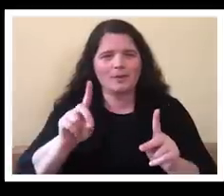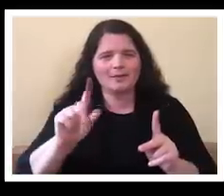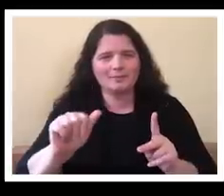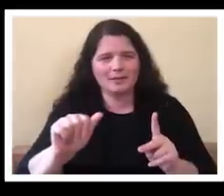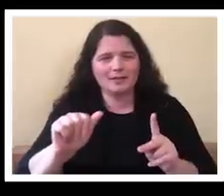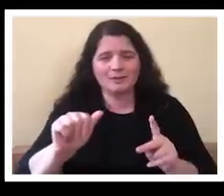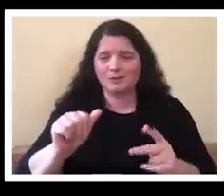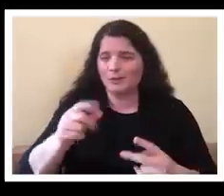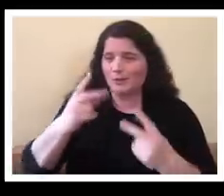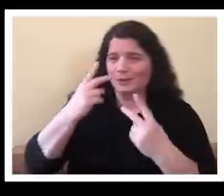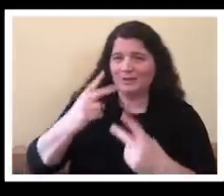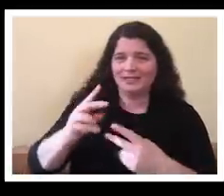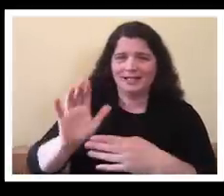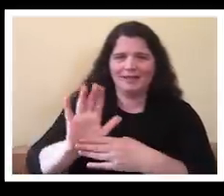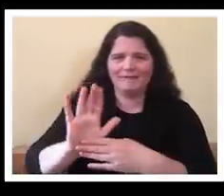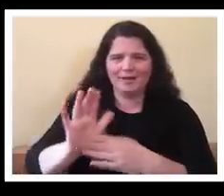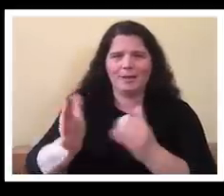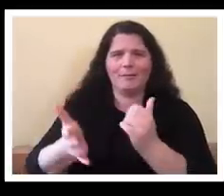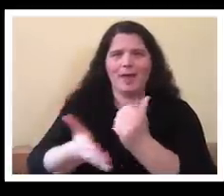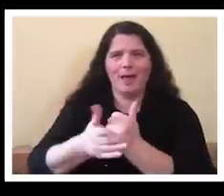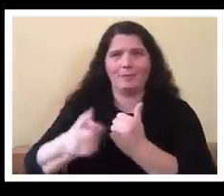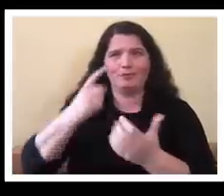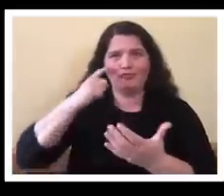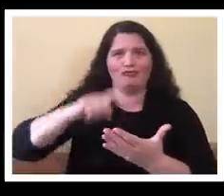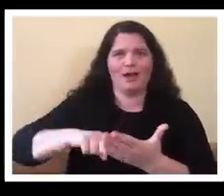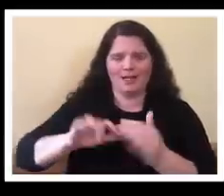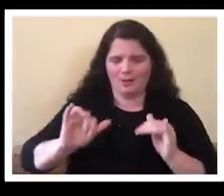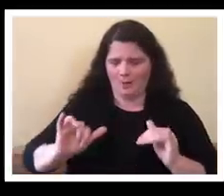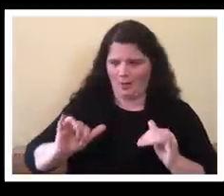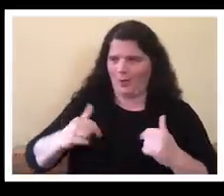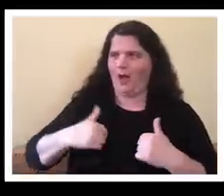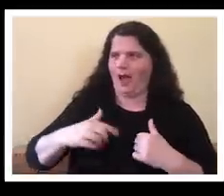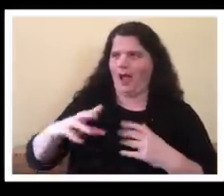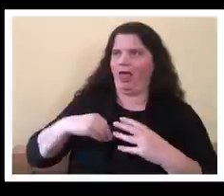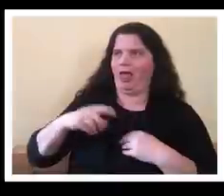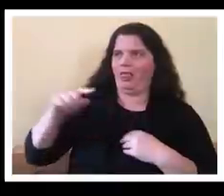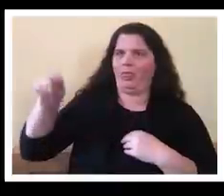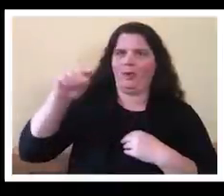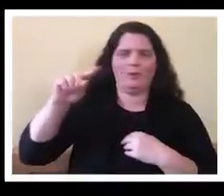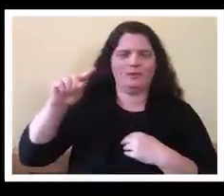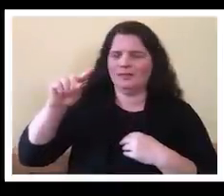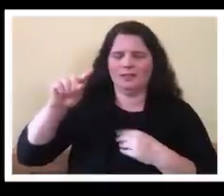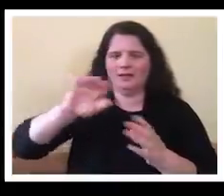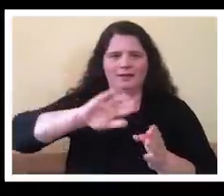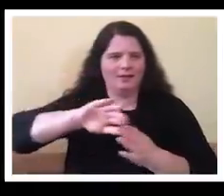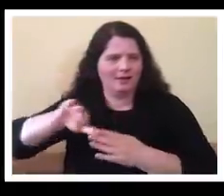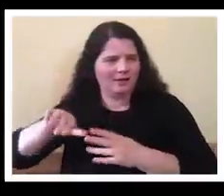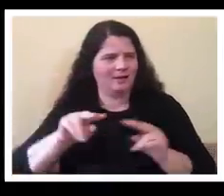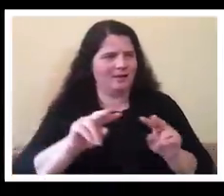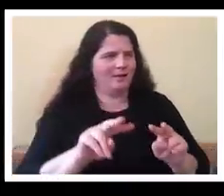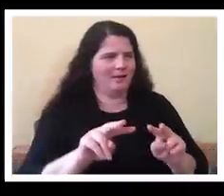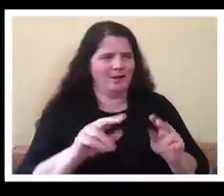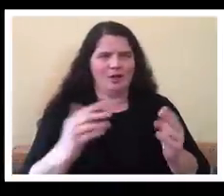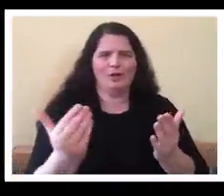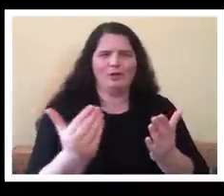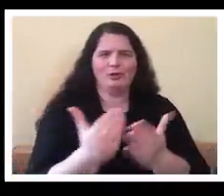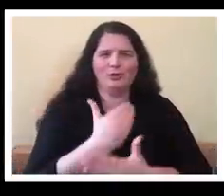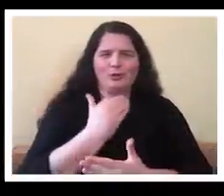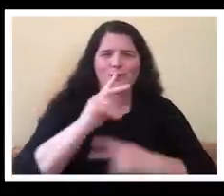level of conversation